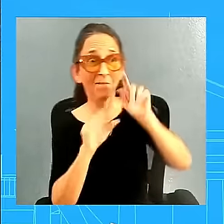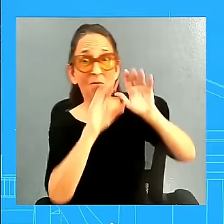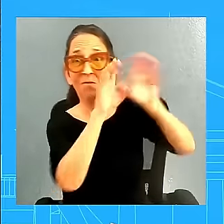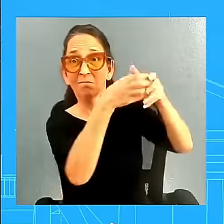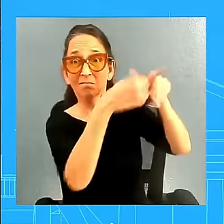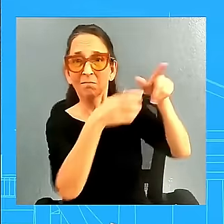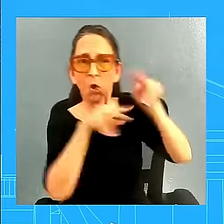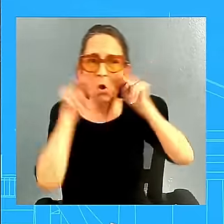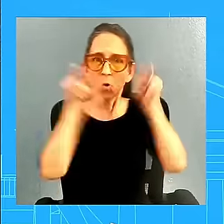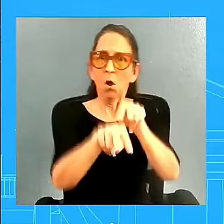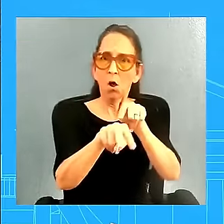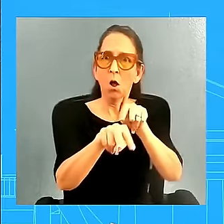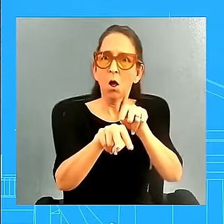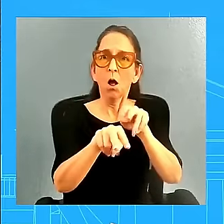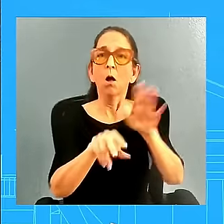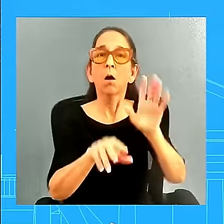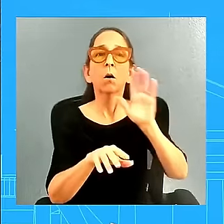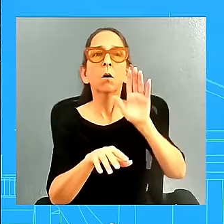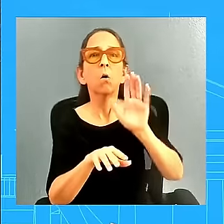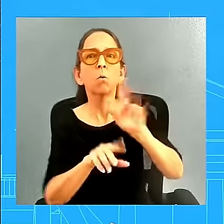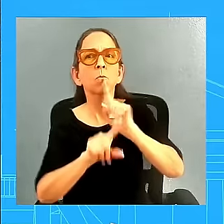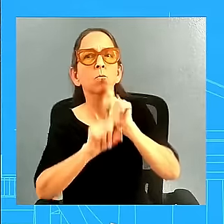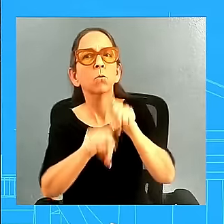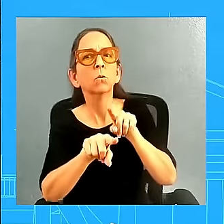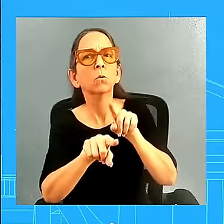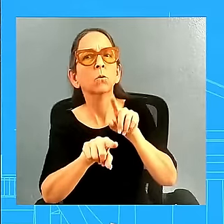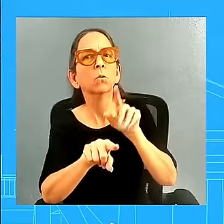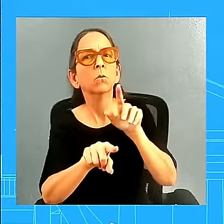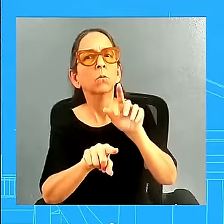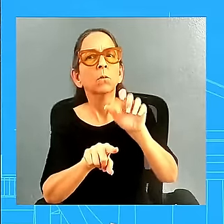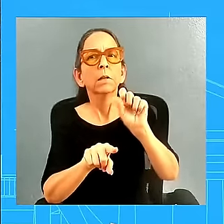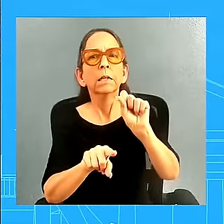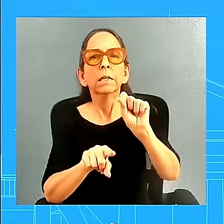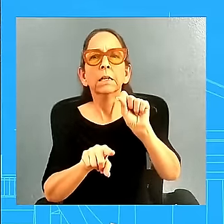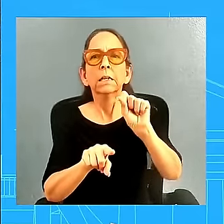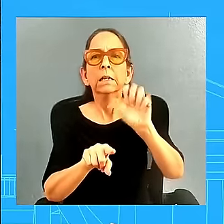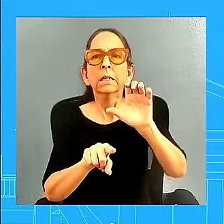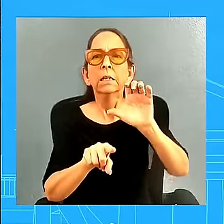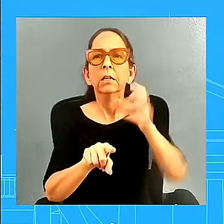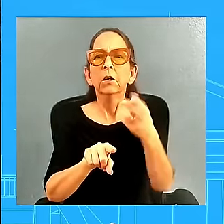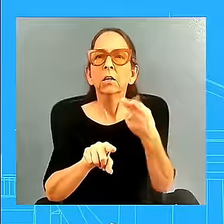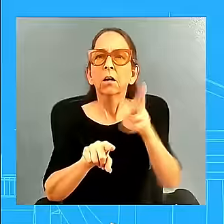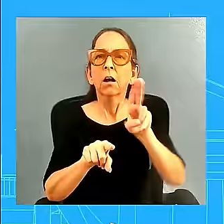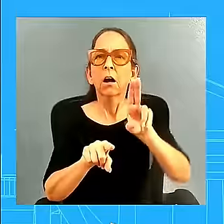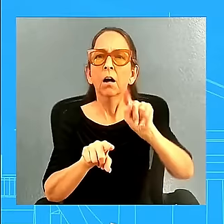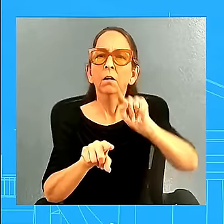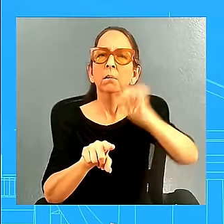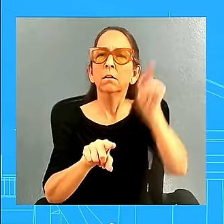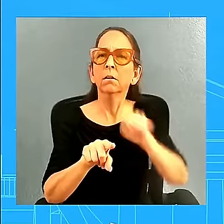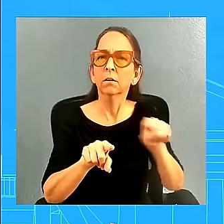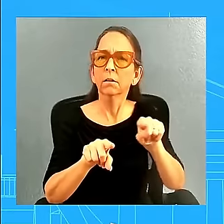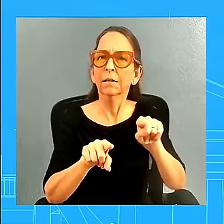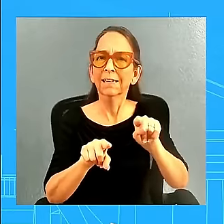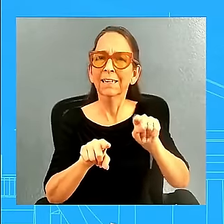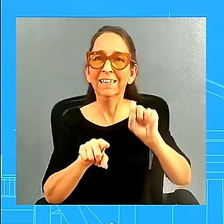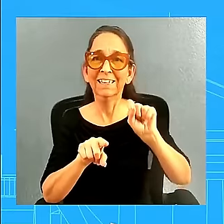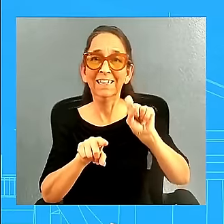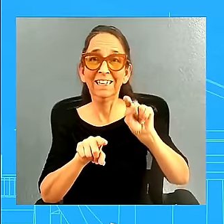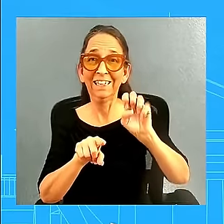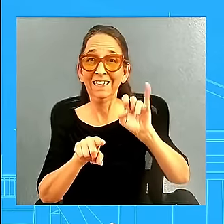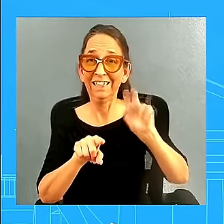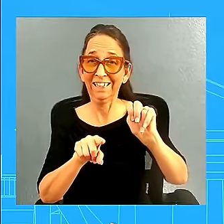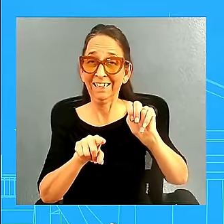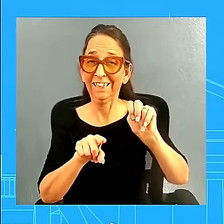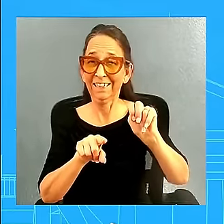asserting the U.S. and U.K. have a locked peace agreement between Russia and Ukraine? I've not seen those reporting. I'm not going to respond to